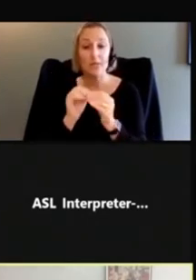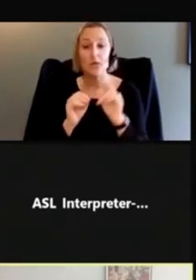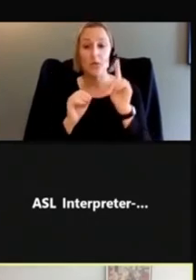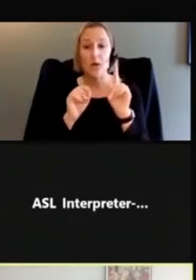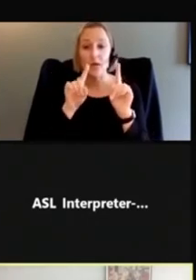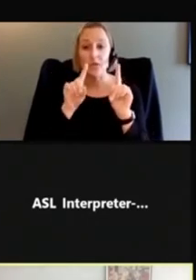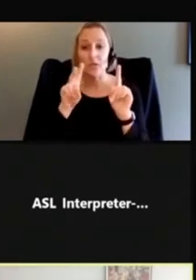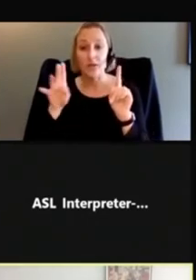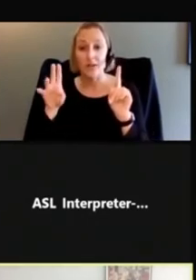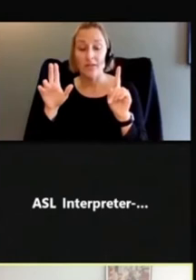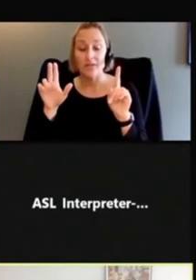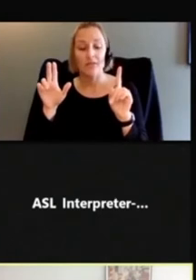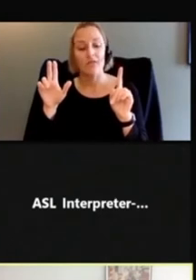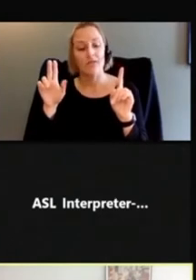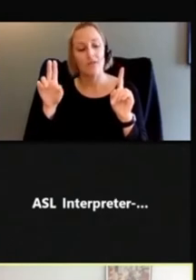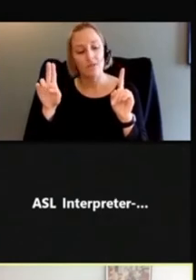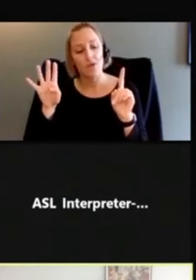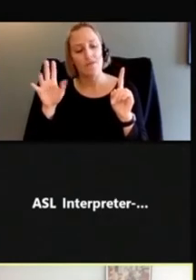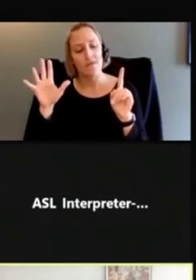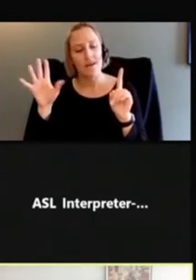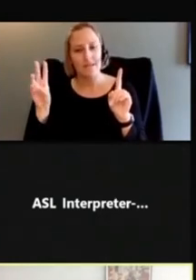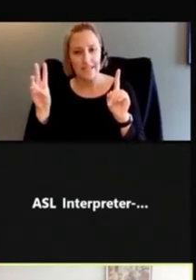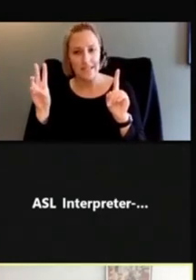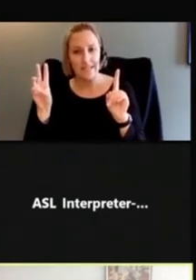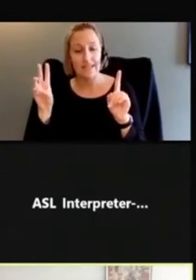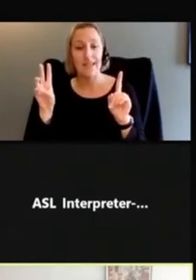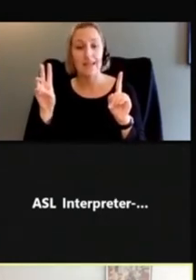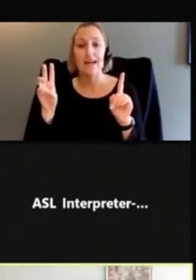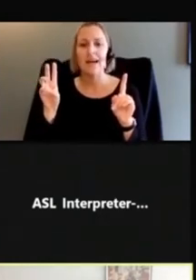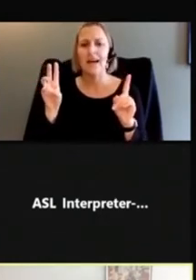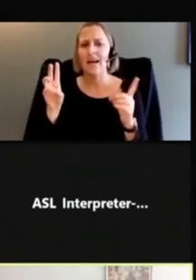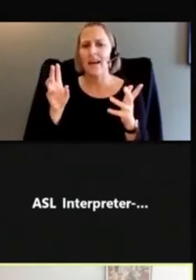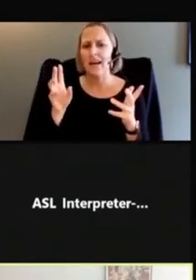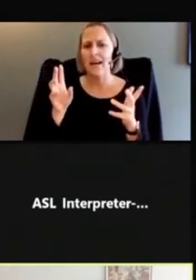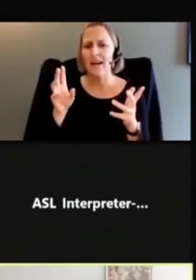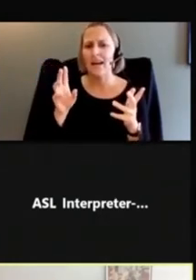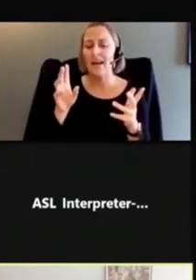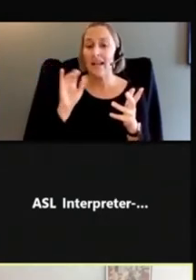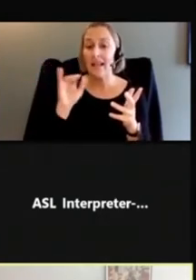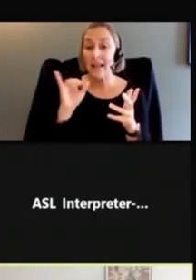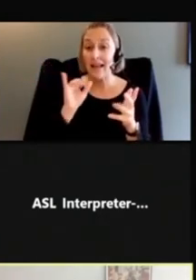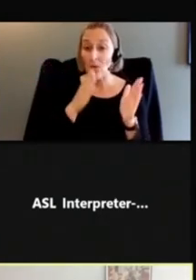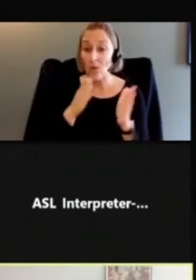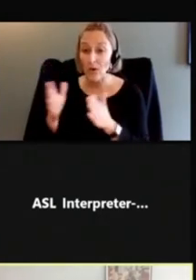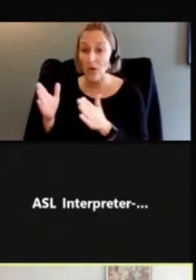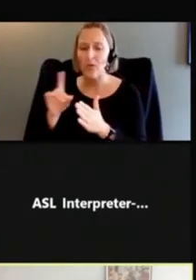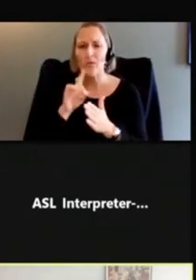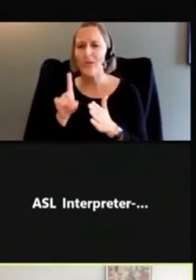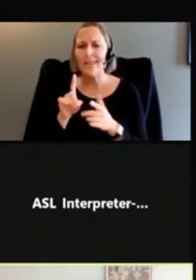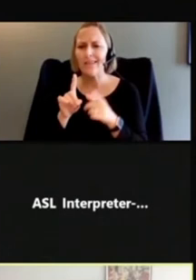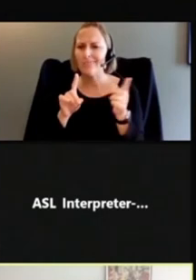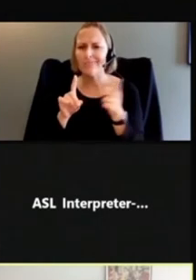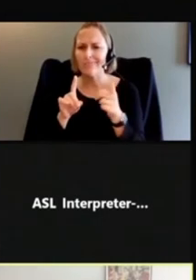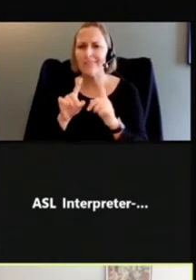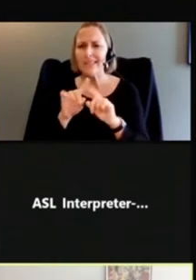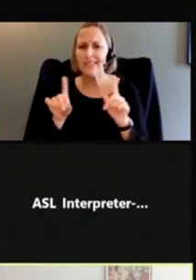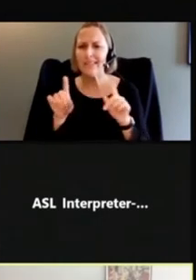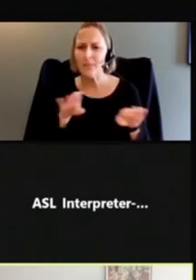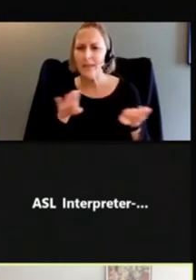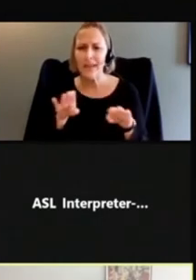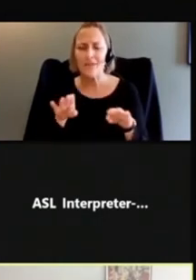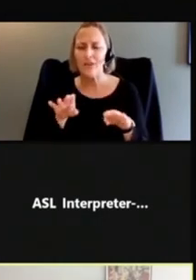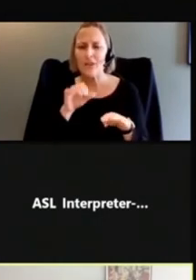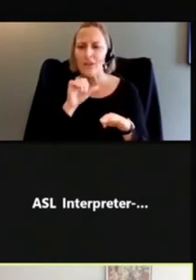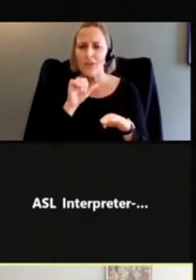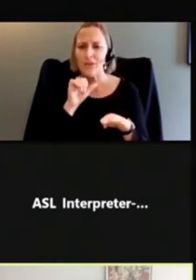as if these are steps in order, but actually they're just behaviors to different behaviors you can do to help slow the